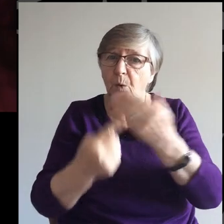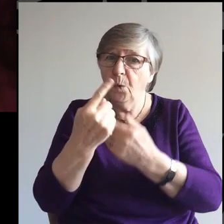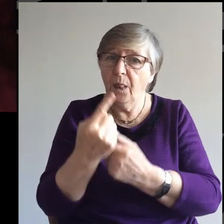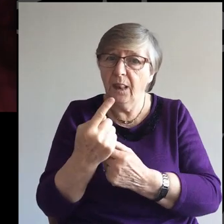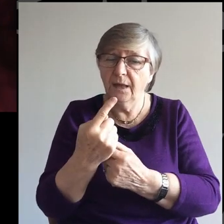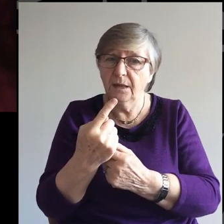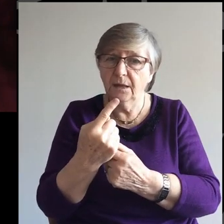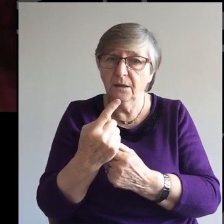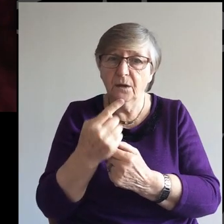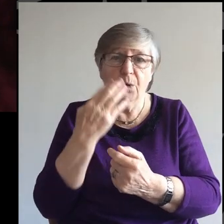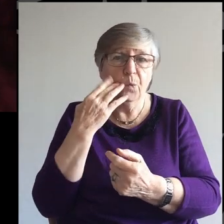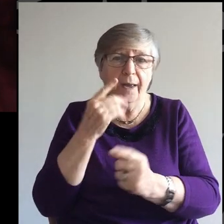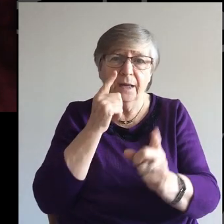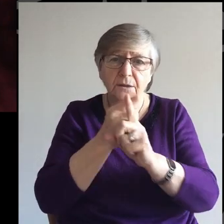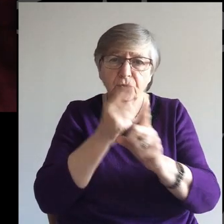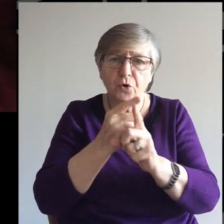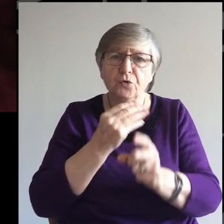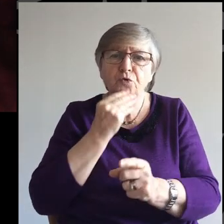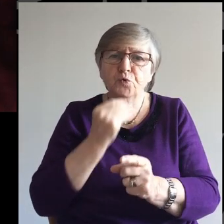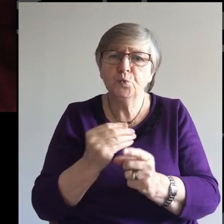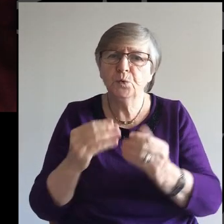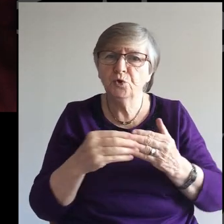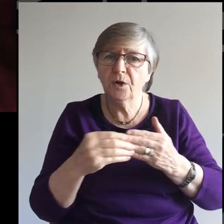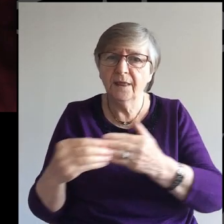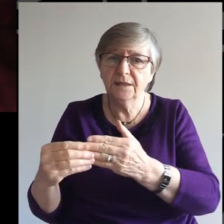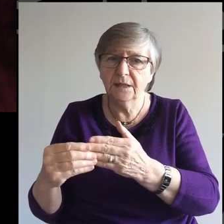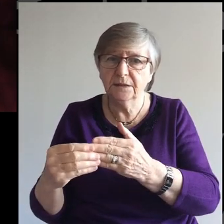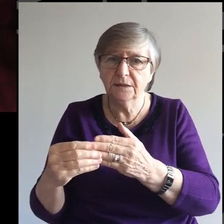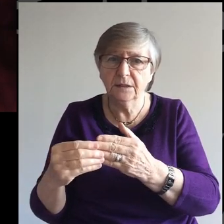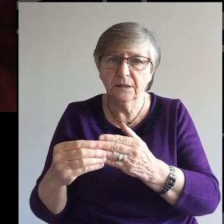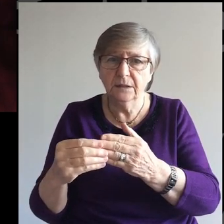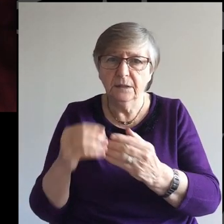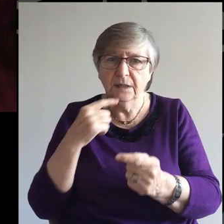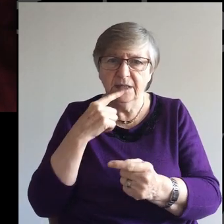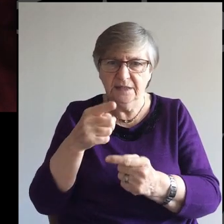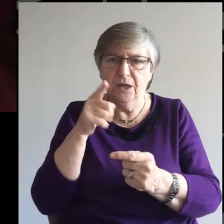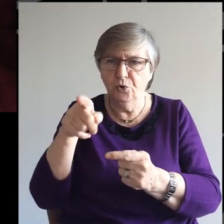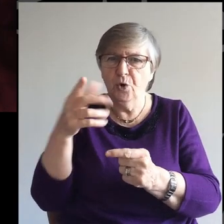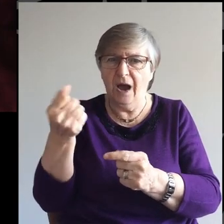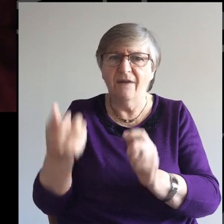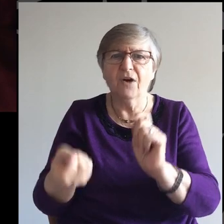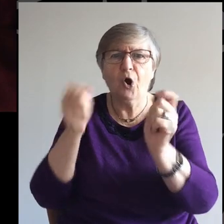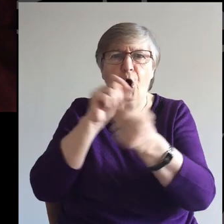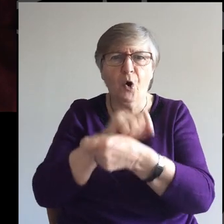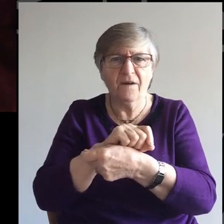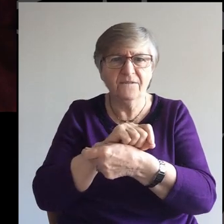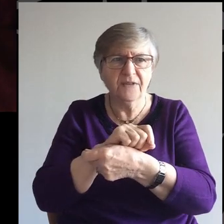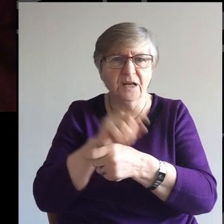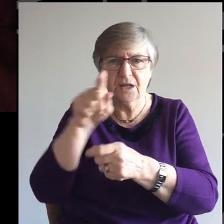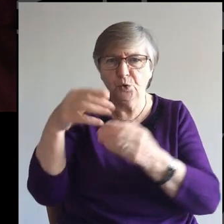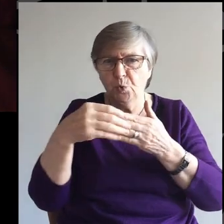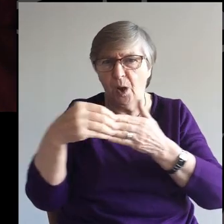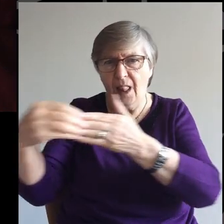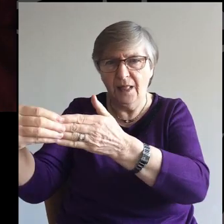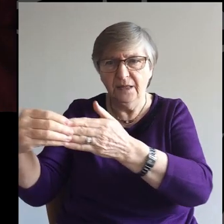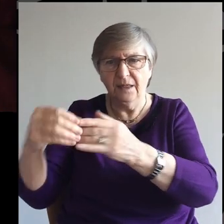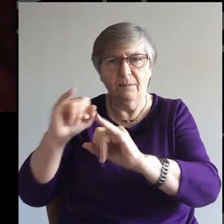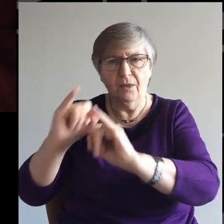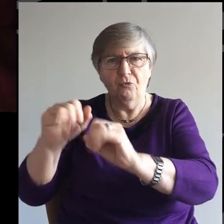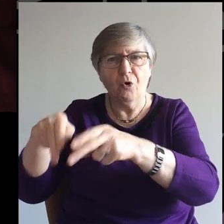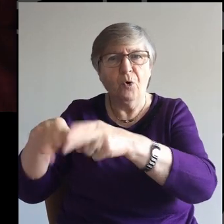word convert, and it was in a negative context. He speaks about the Pharisees getting a convert and leading them further into hell.